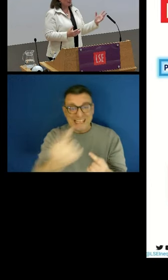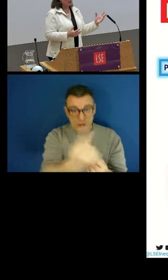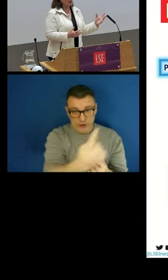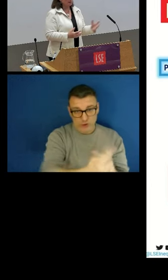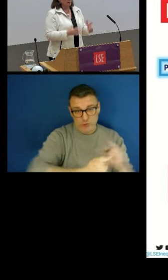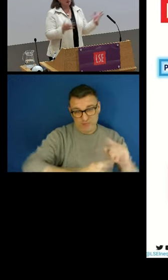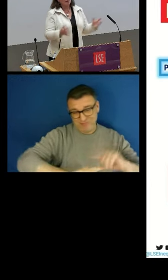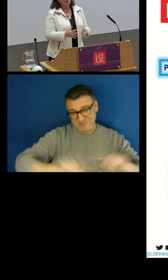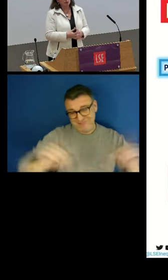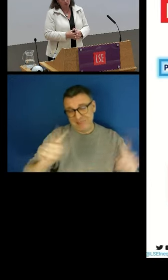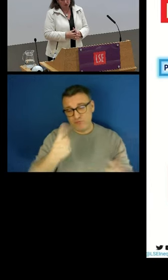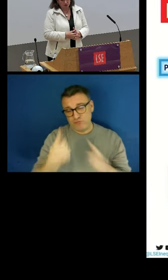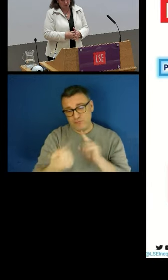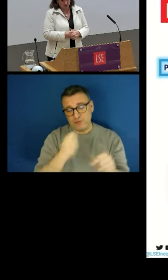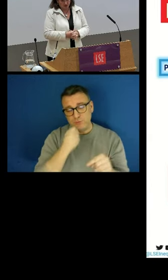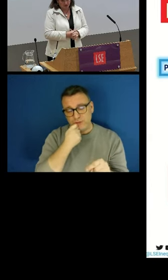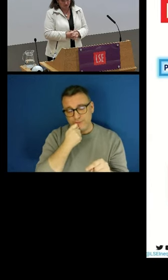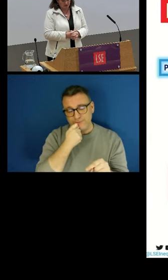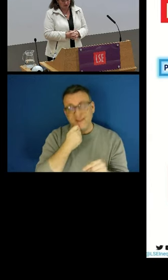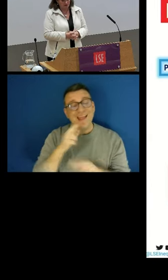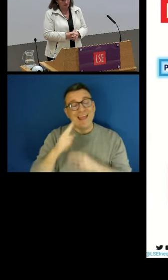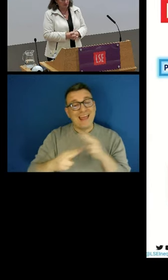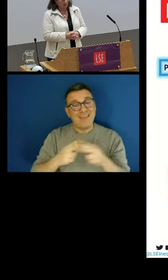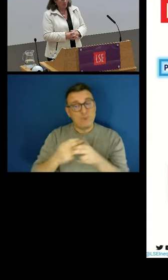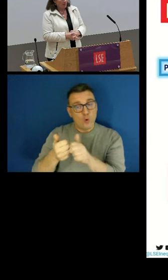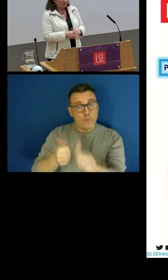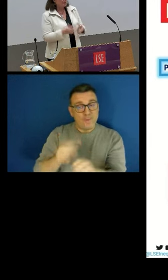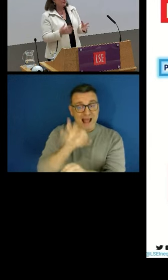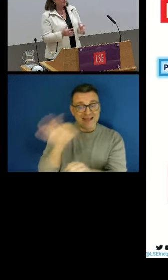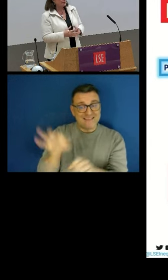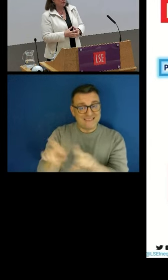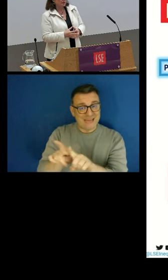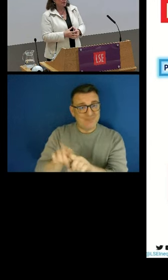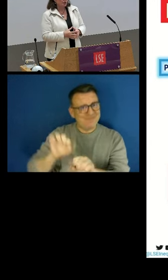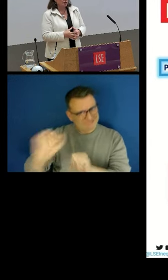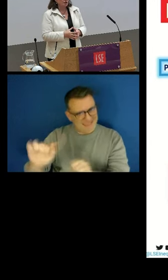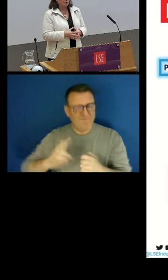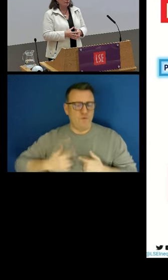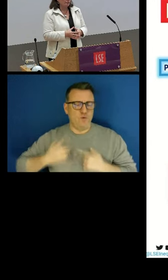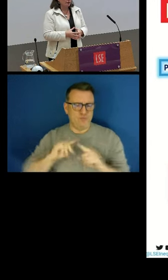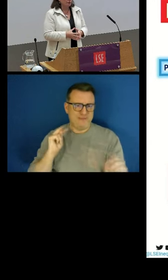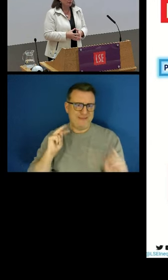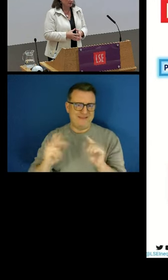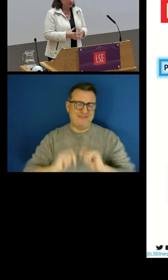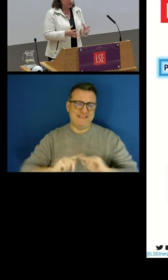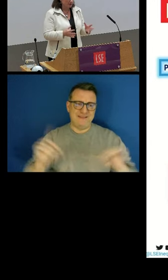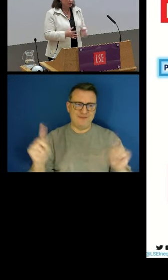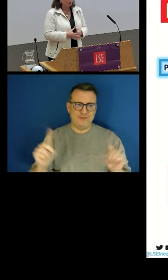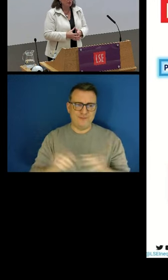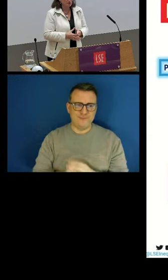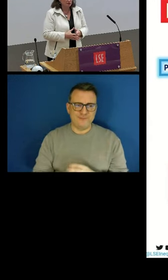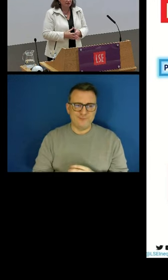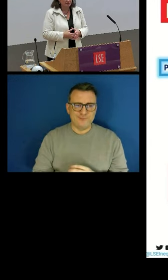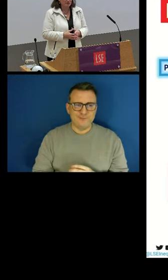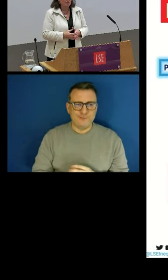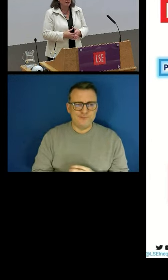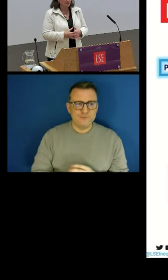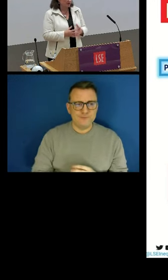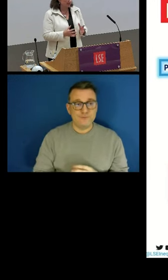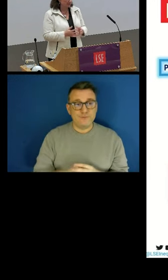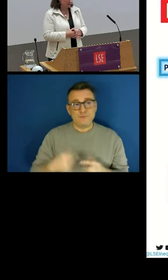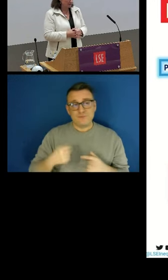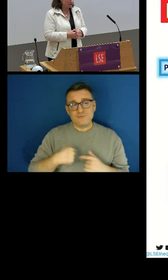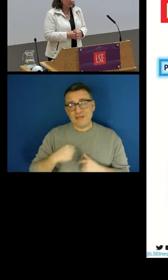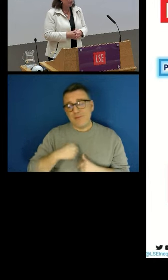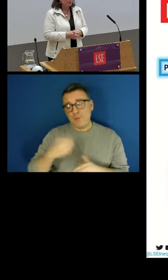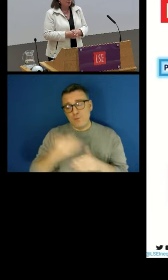ask a company, they may also give you very different answers. And I've even been in the situation where I've worked with multiple ministries of labor